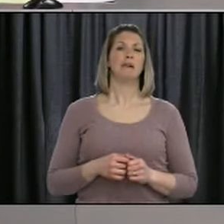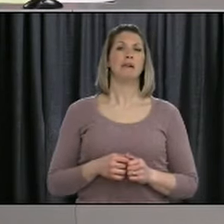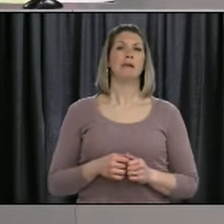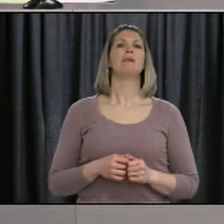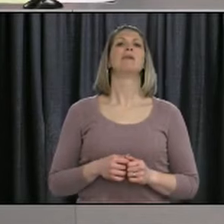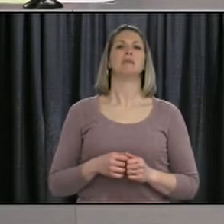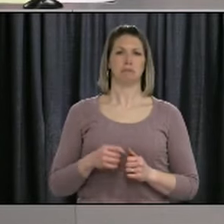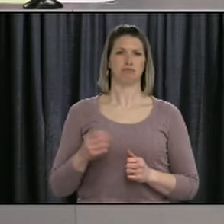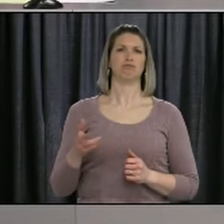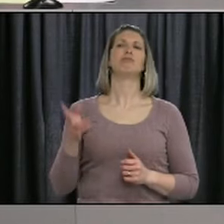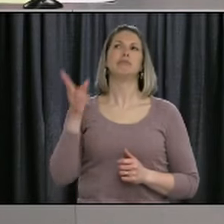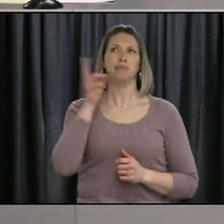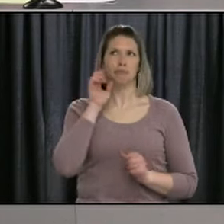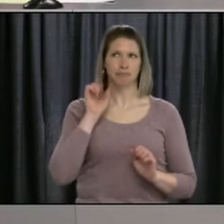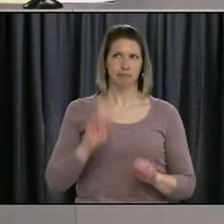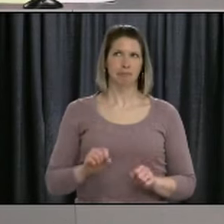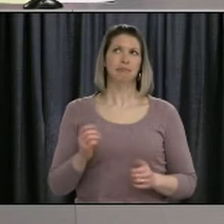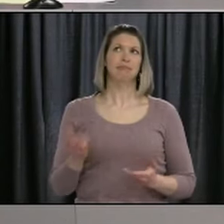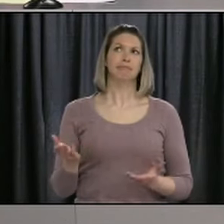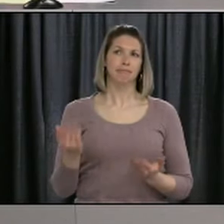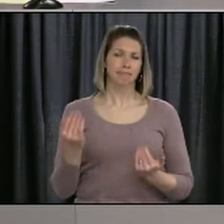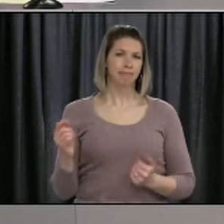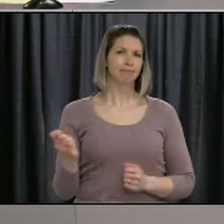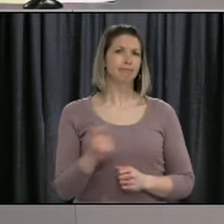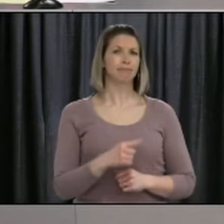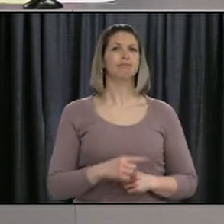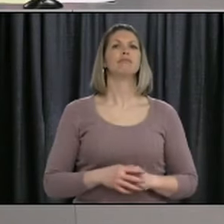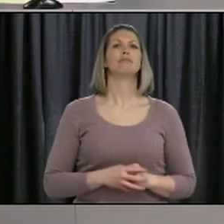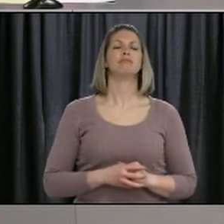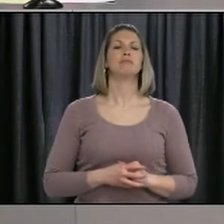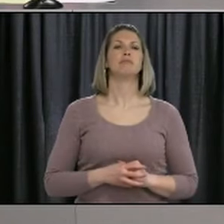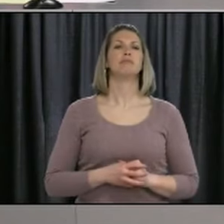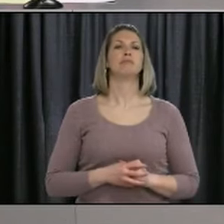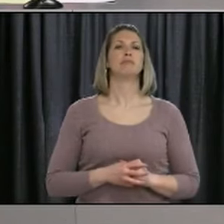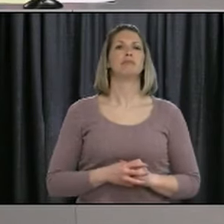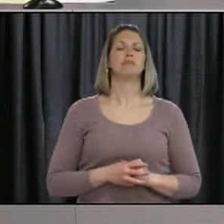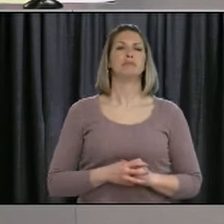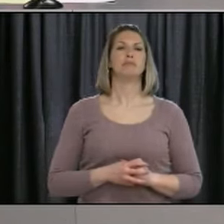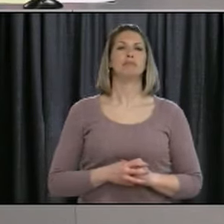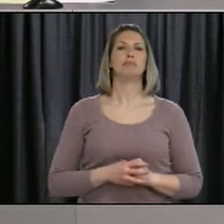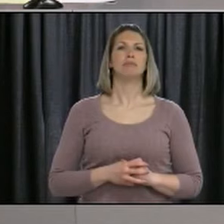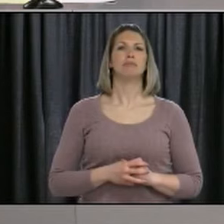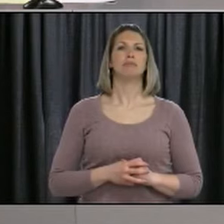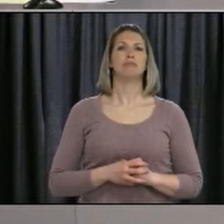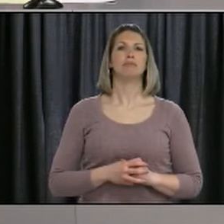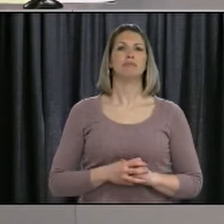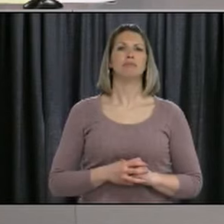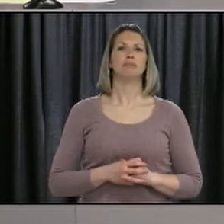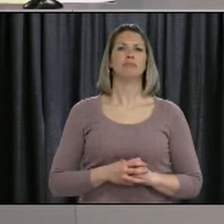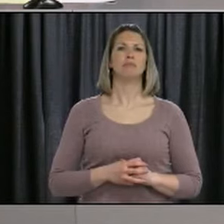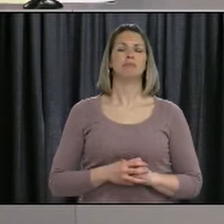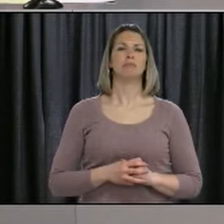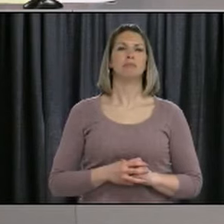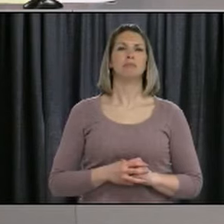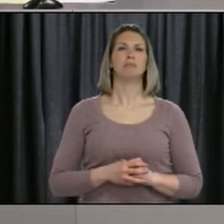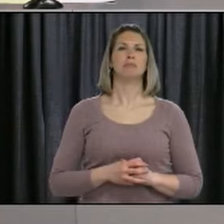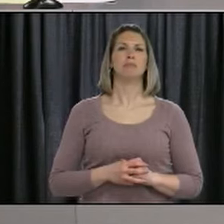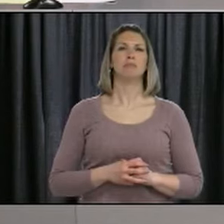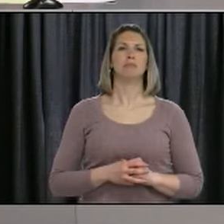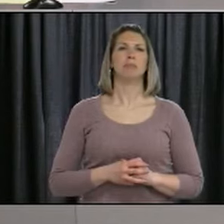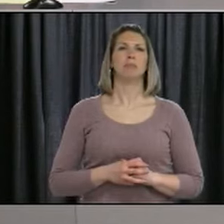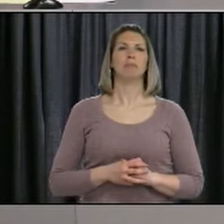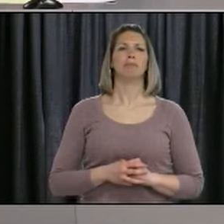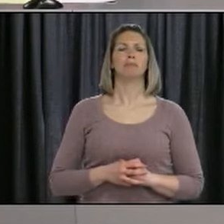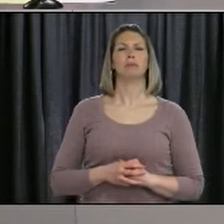Hello? Hello? Go ahead. Hi. Looking for some clarification on the resuming some public health